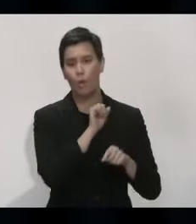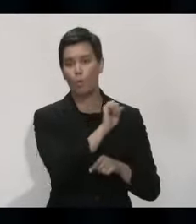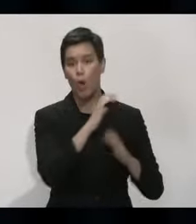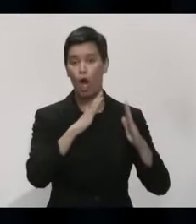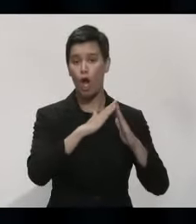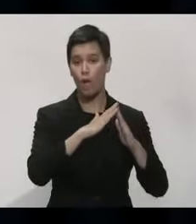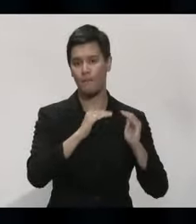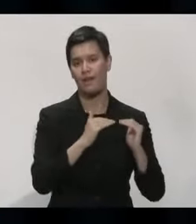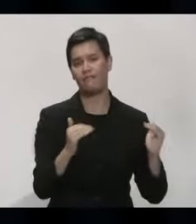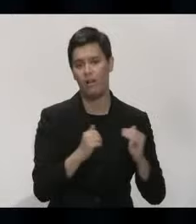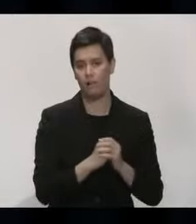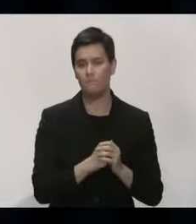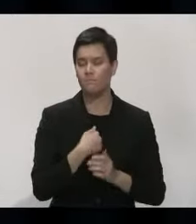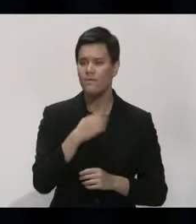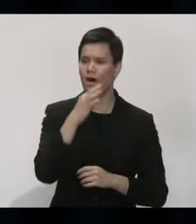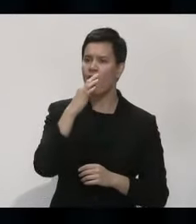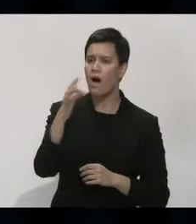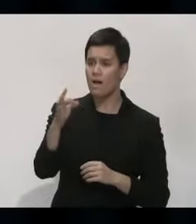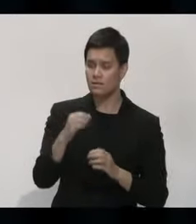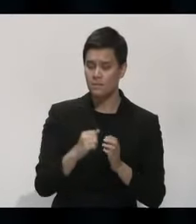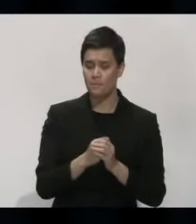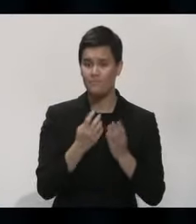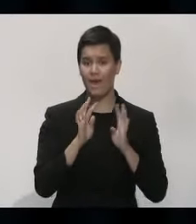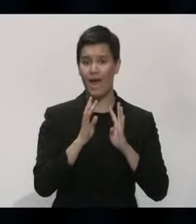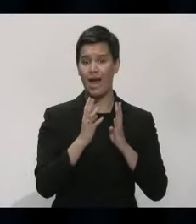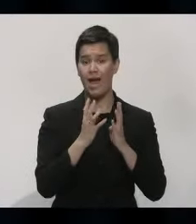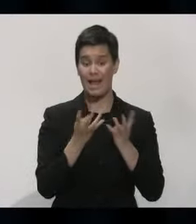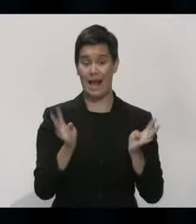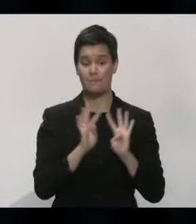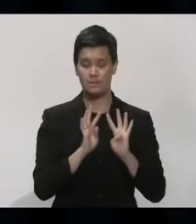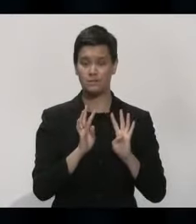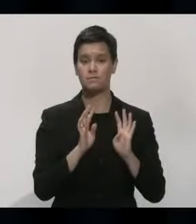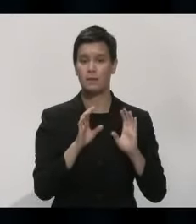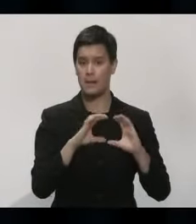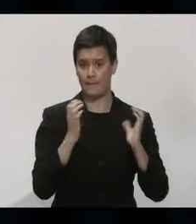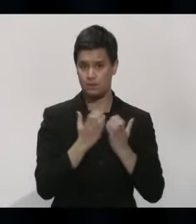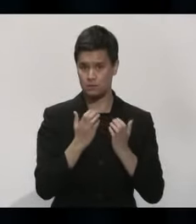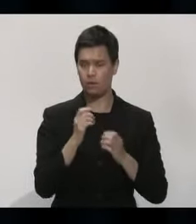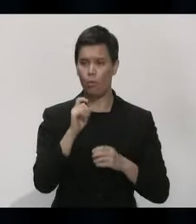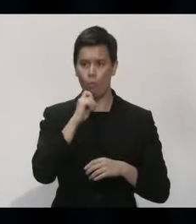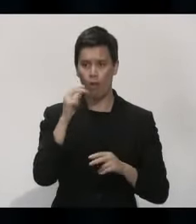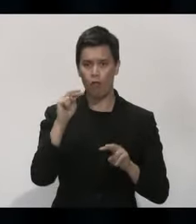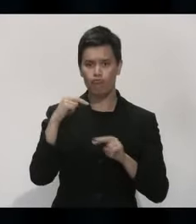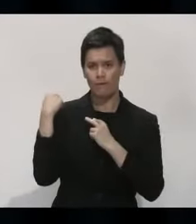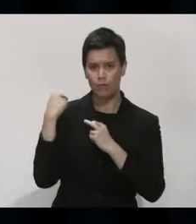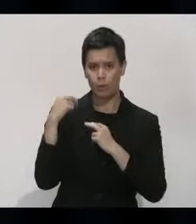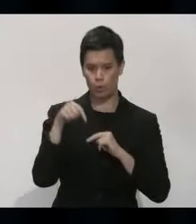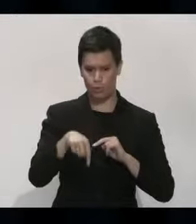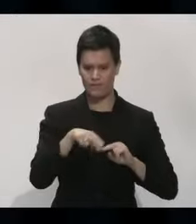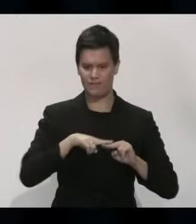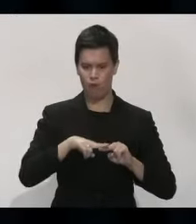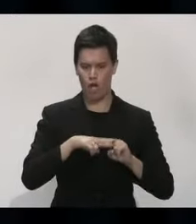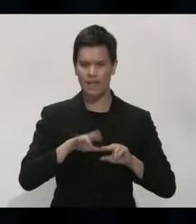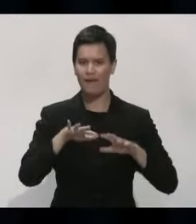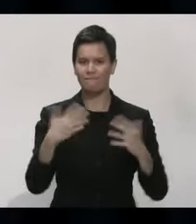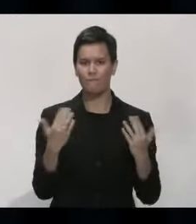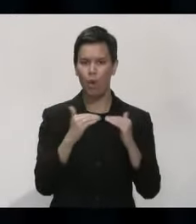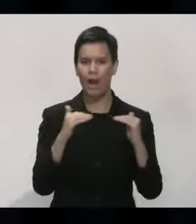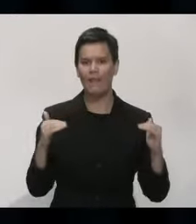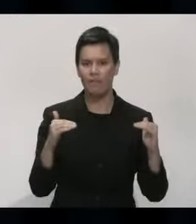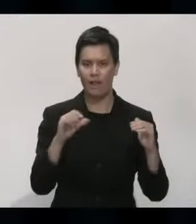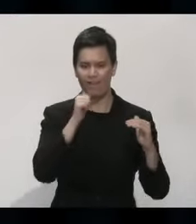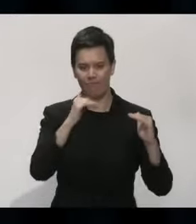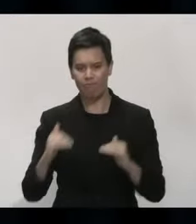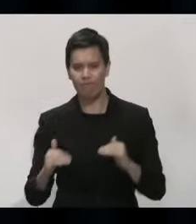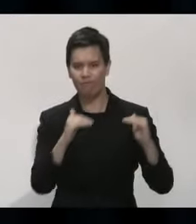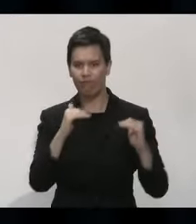Would the cabinet be doing an alert level review on Friday and making it public? Look, to be honest, I can't remember what the meeting on Friday is for. So I'm